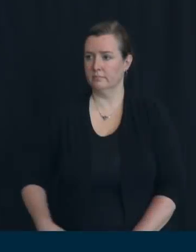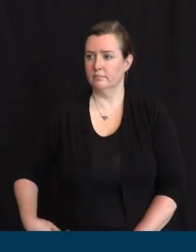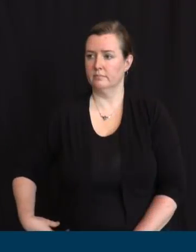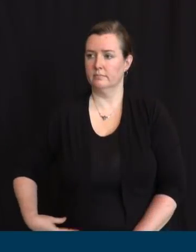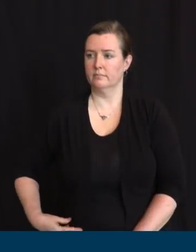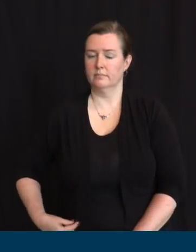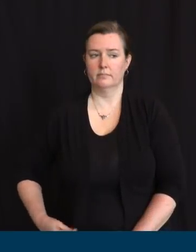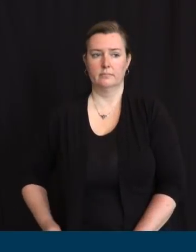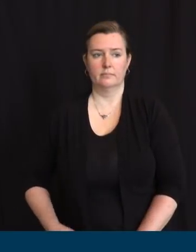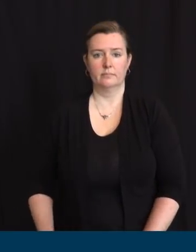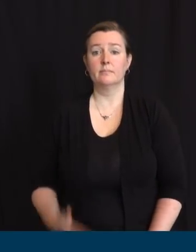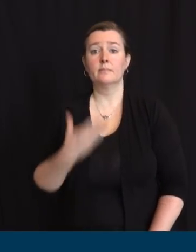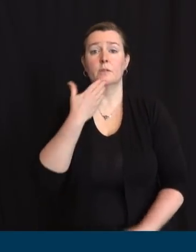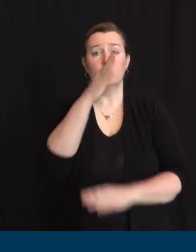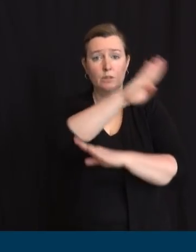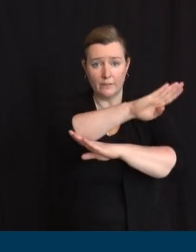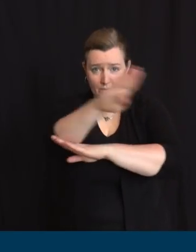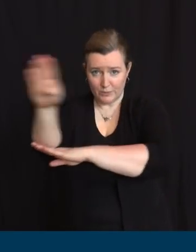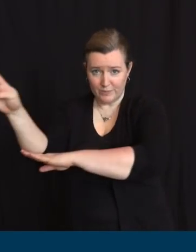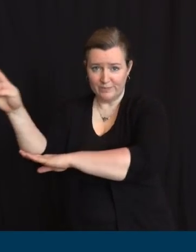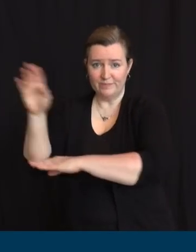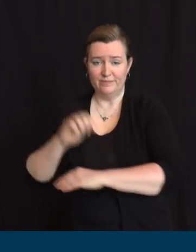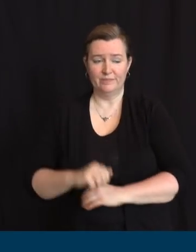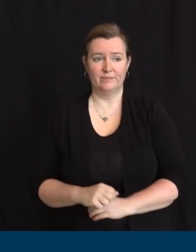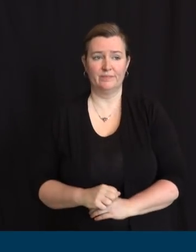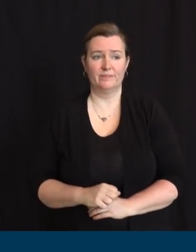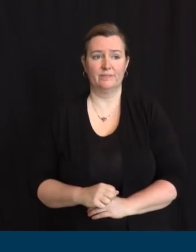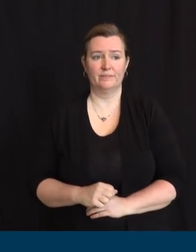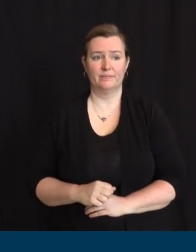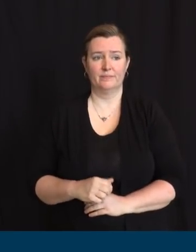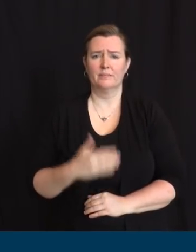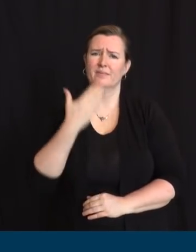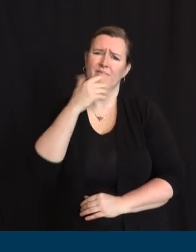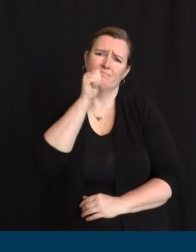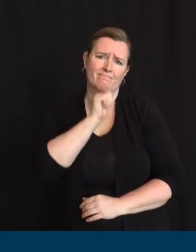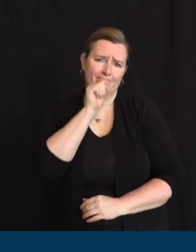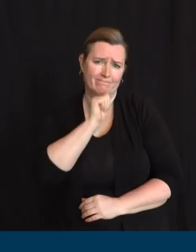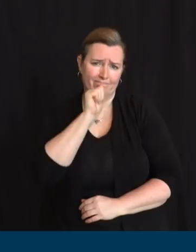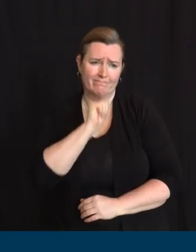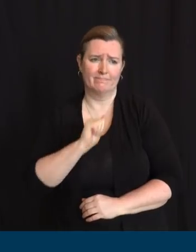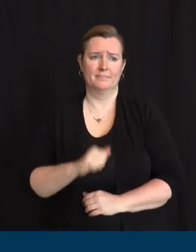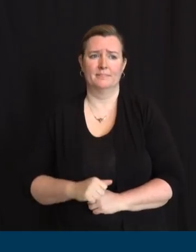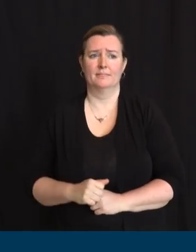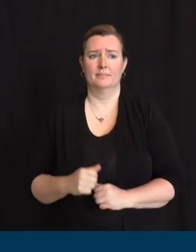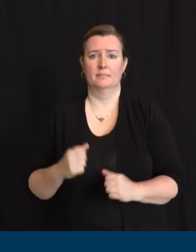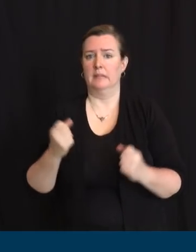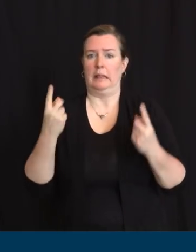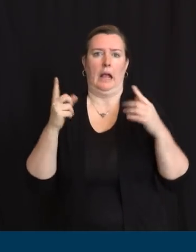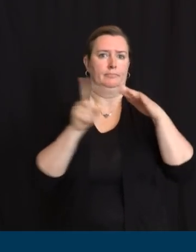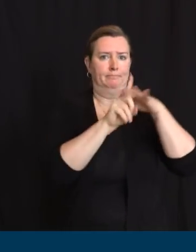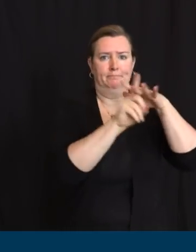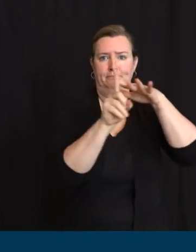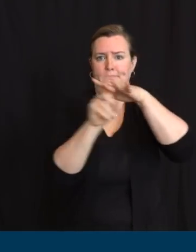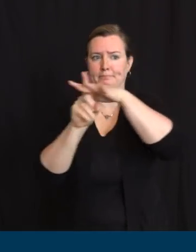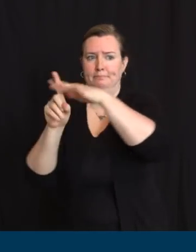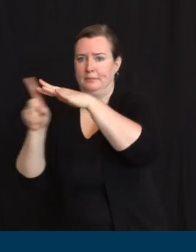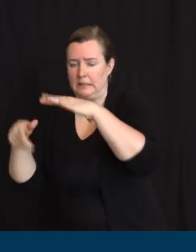Good afternoon. Thank you for your patience. We had a lot of balls in the air, so we moved this a few minutes to